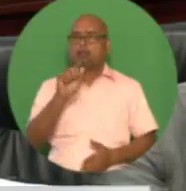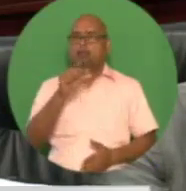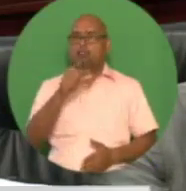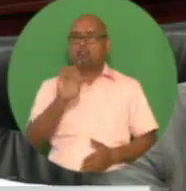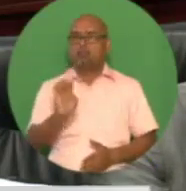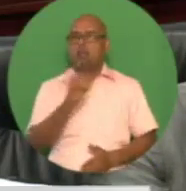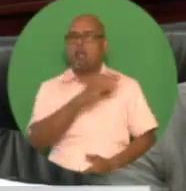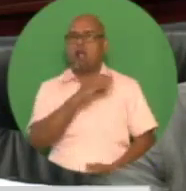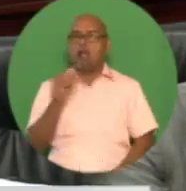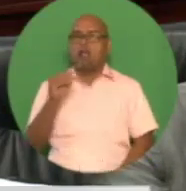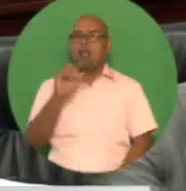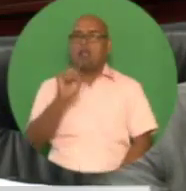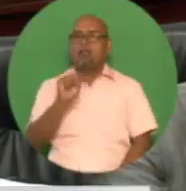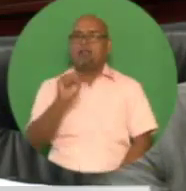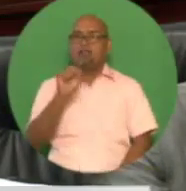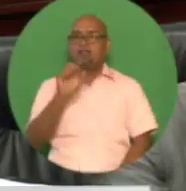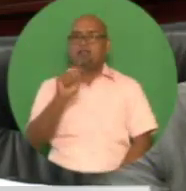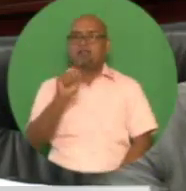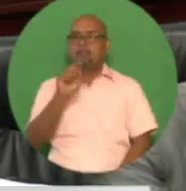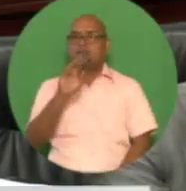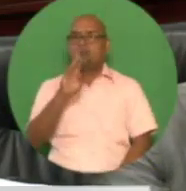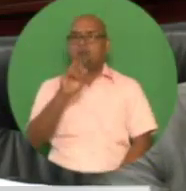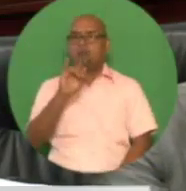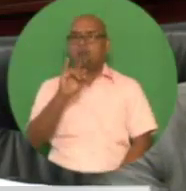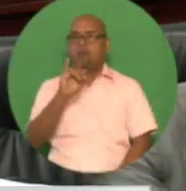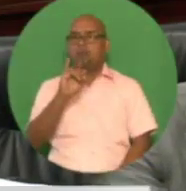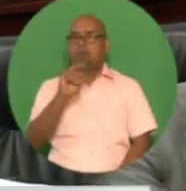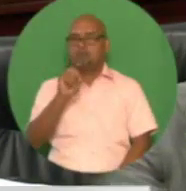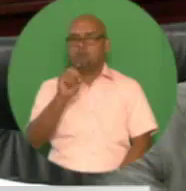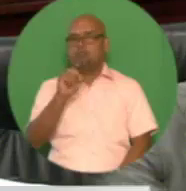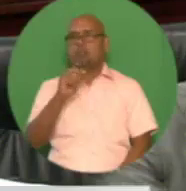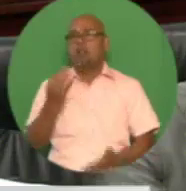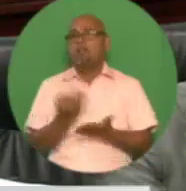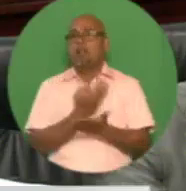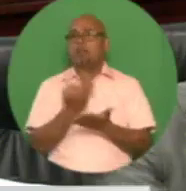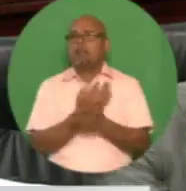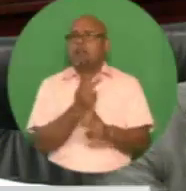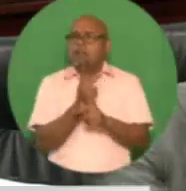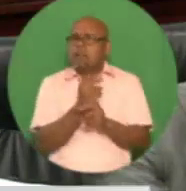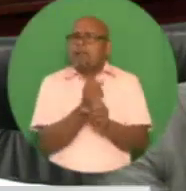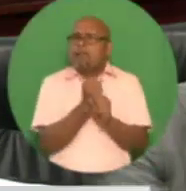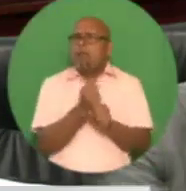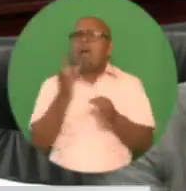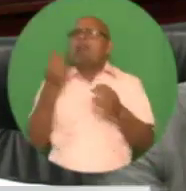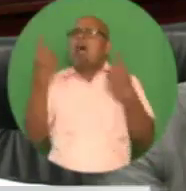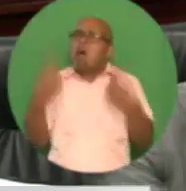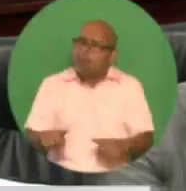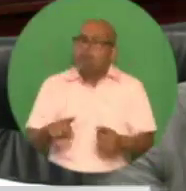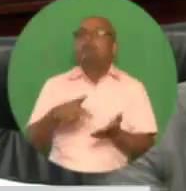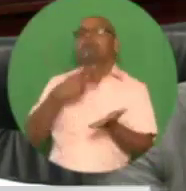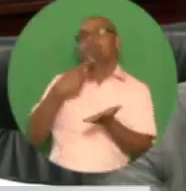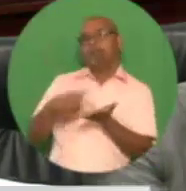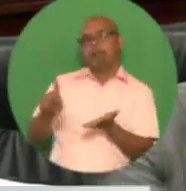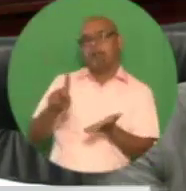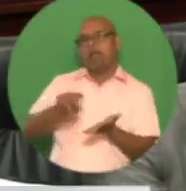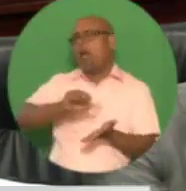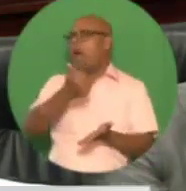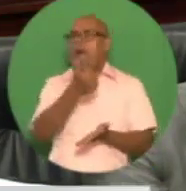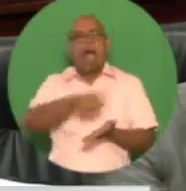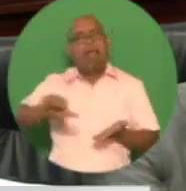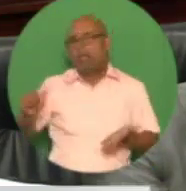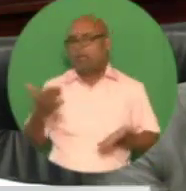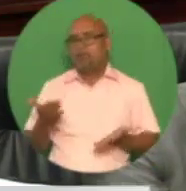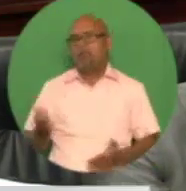as at September 25, 2018, more than covered the external debt of U.S. $3.7 billion of the central government.